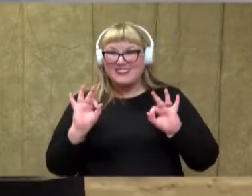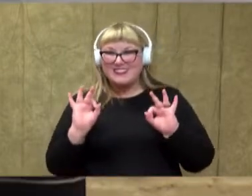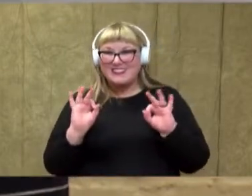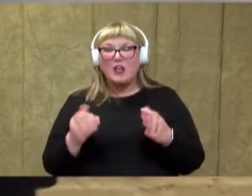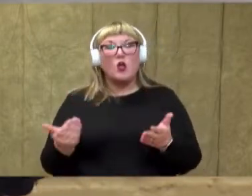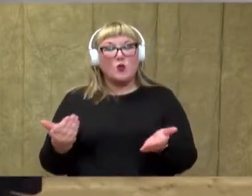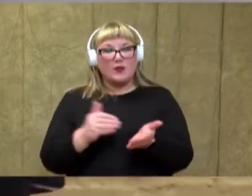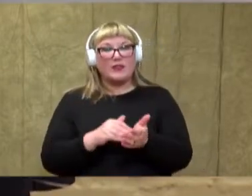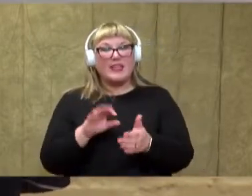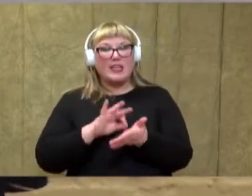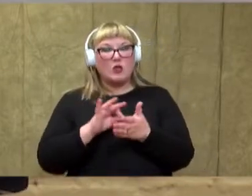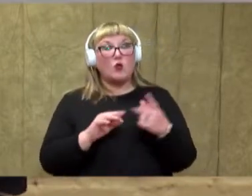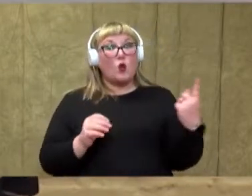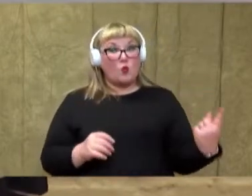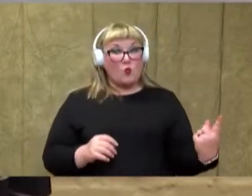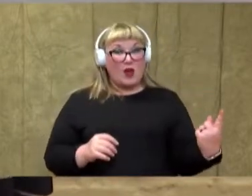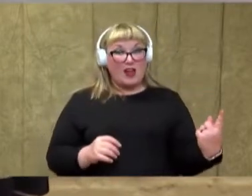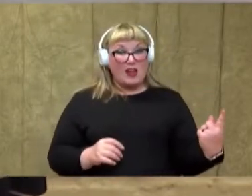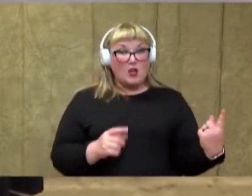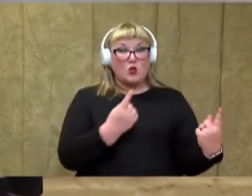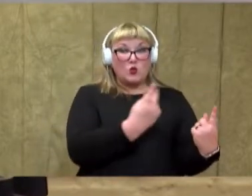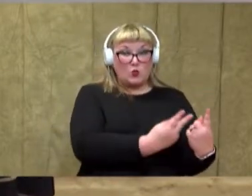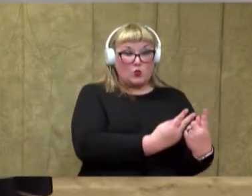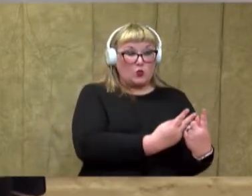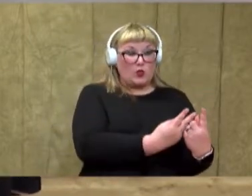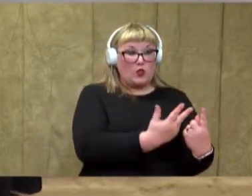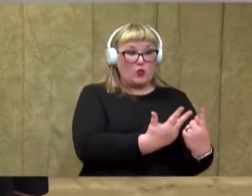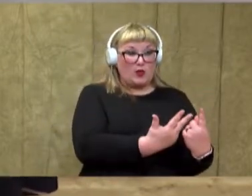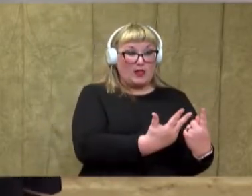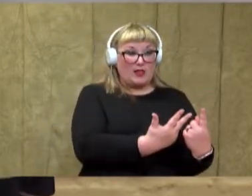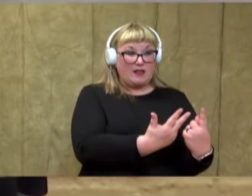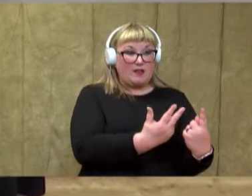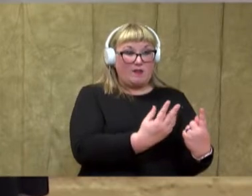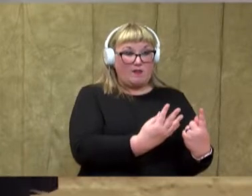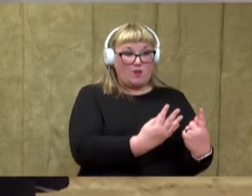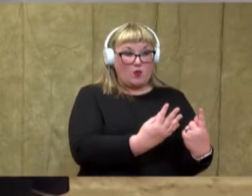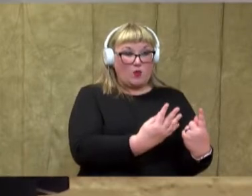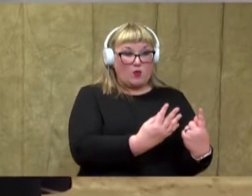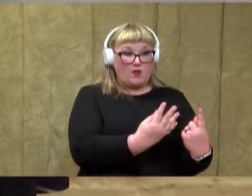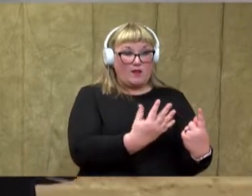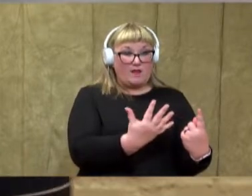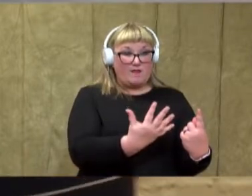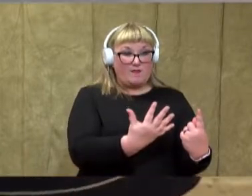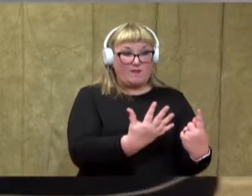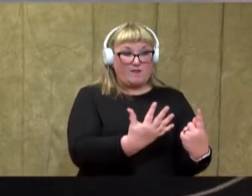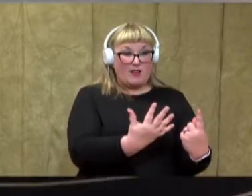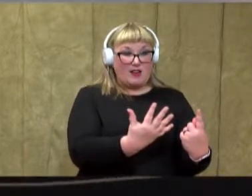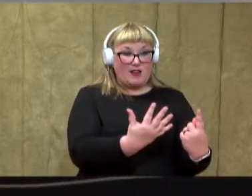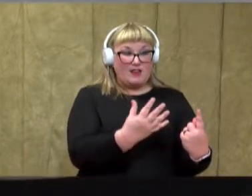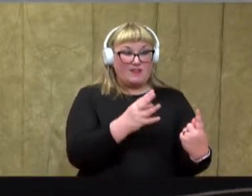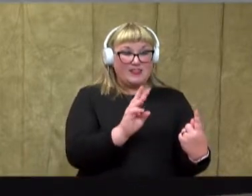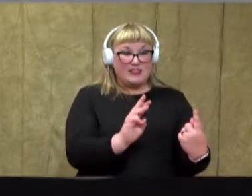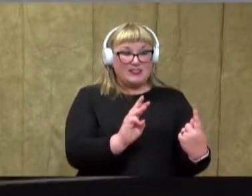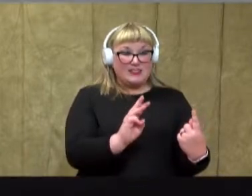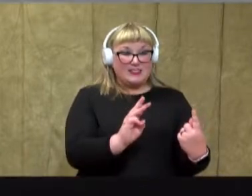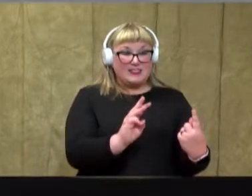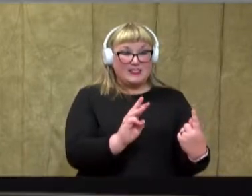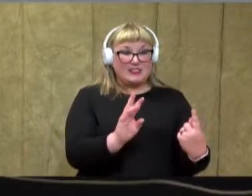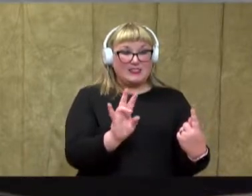Let's recount that. 1, 2, 3, 4, 5,